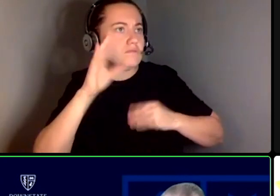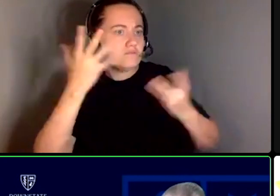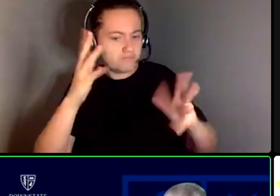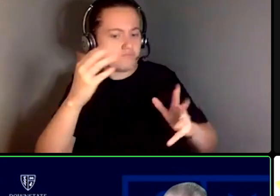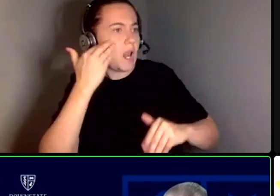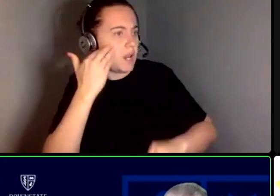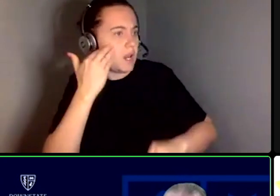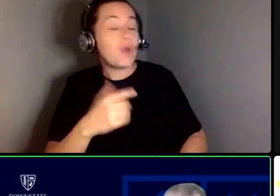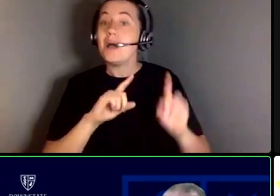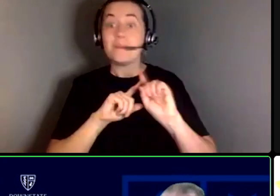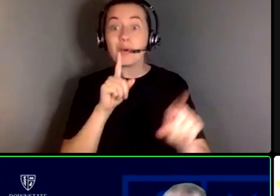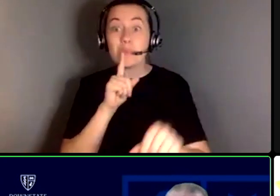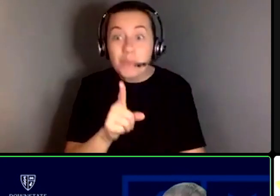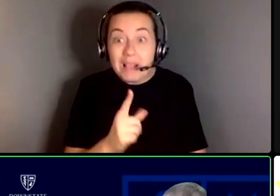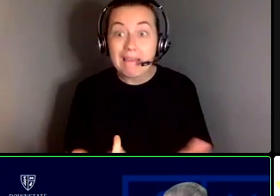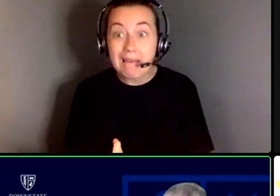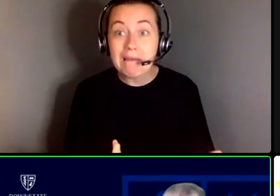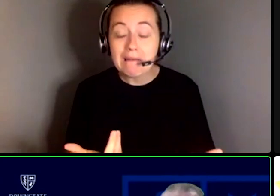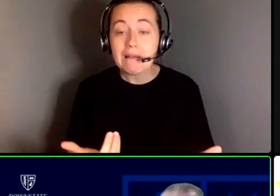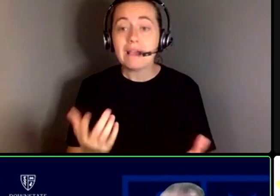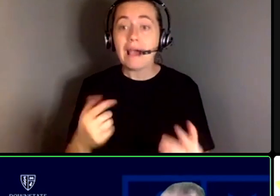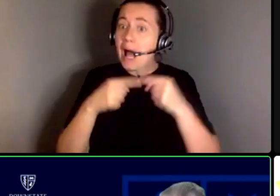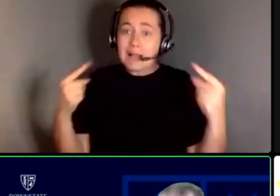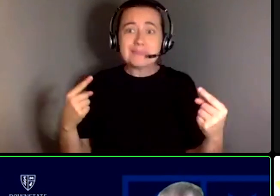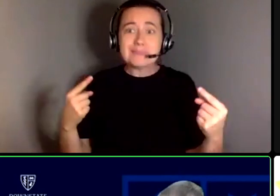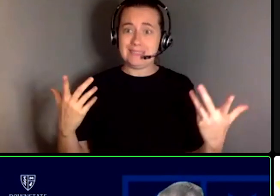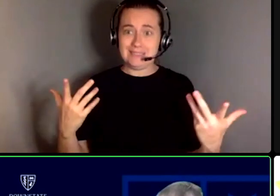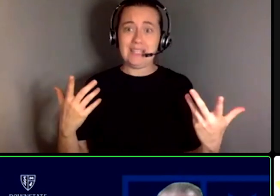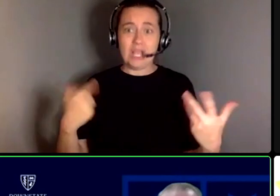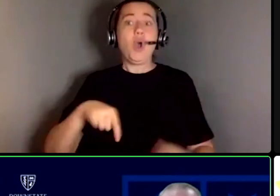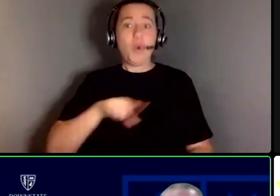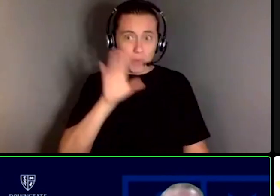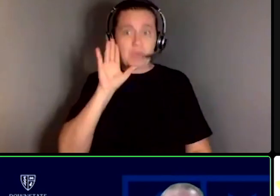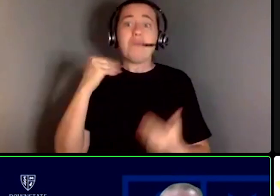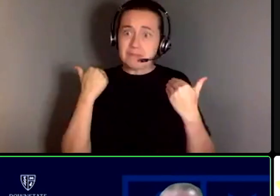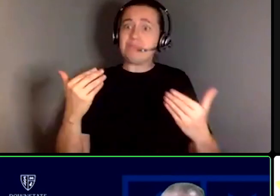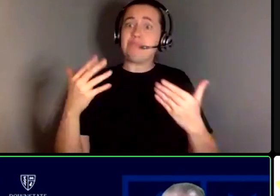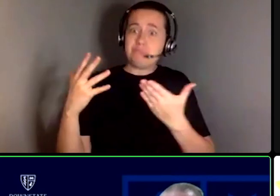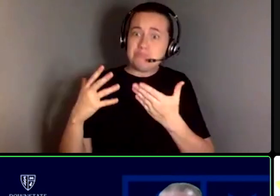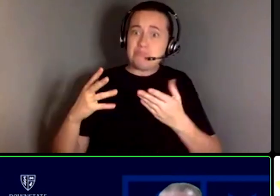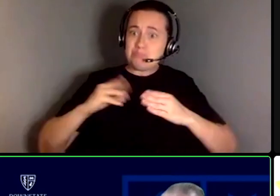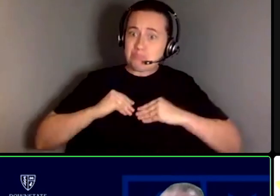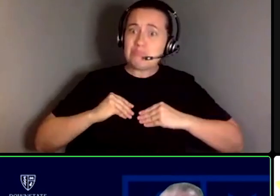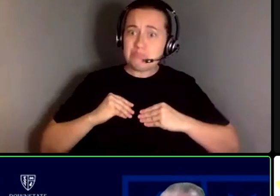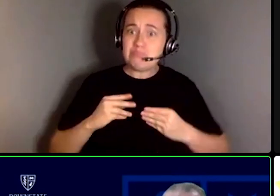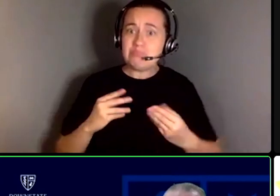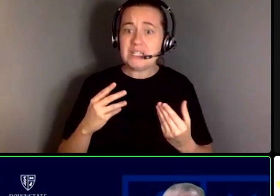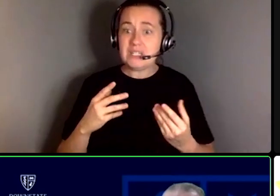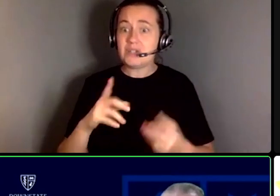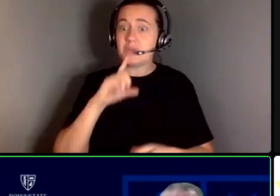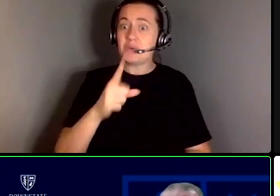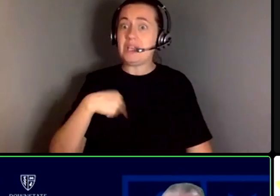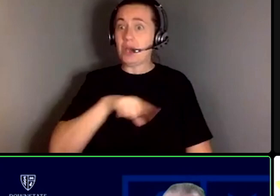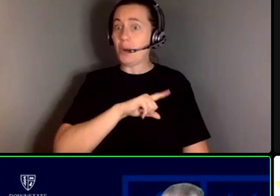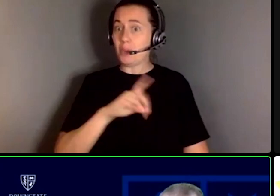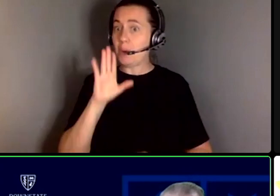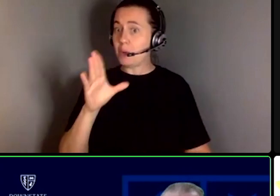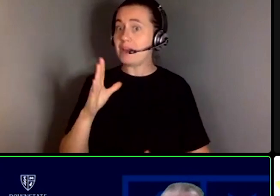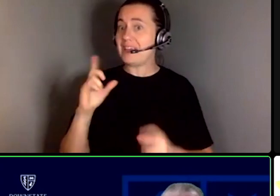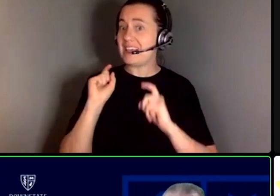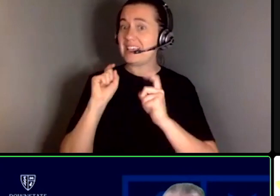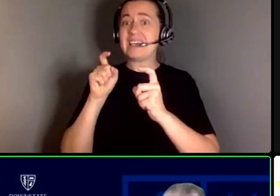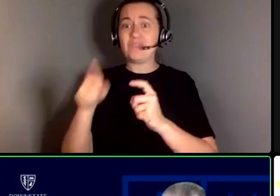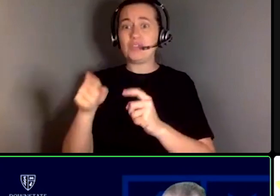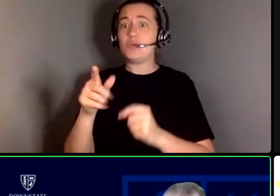actual and in actuality it's the opposite we would have admitted you um and in fact we would have given you a